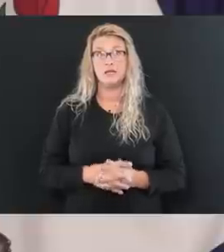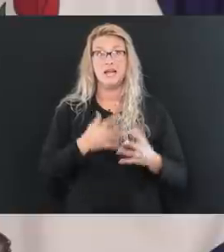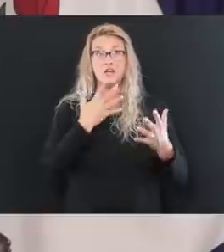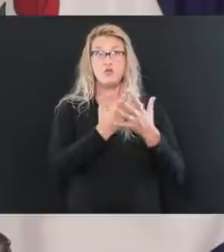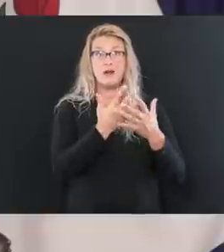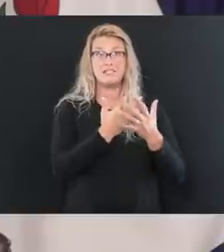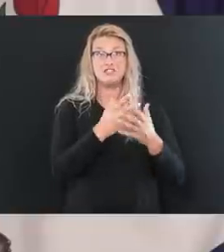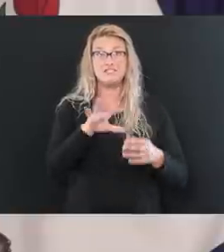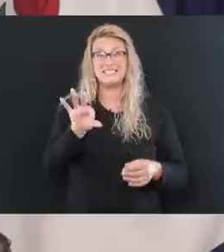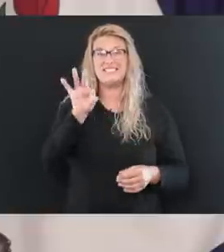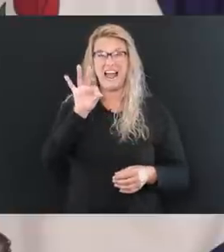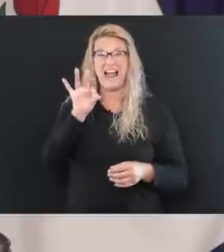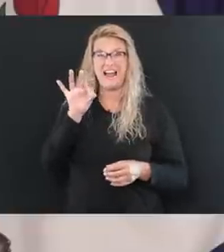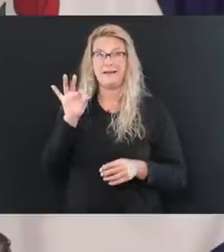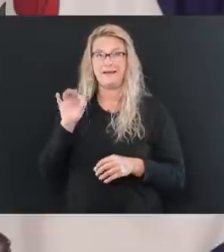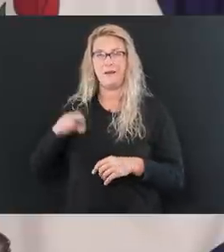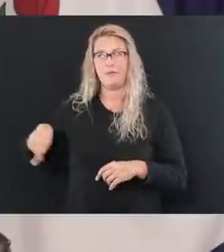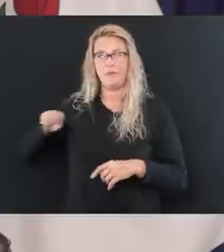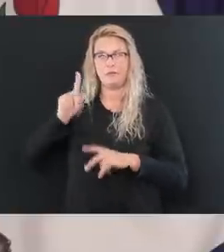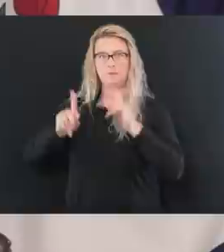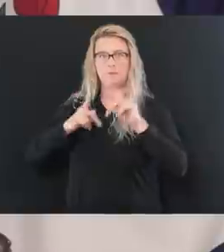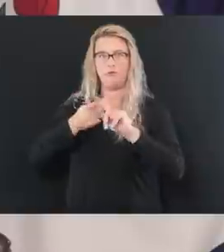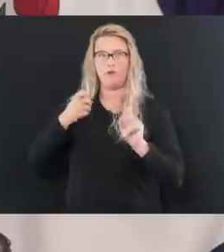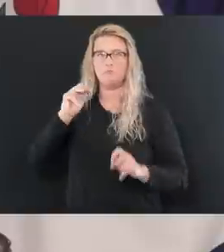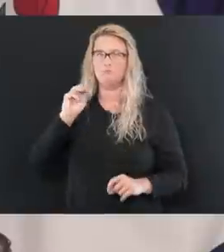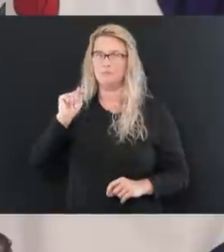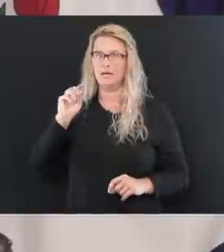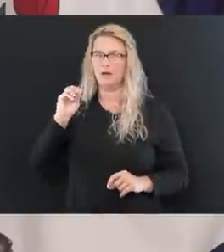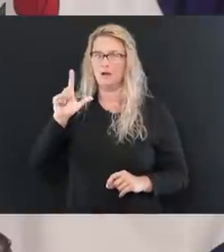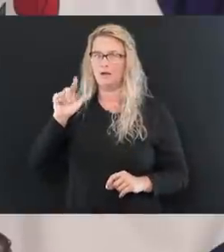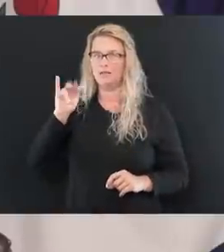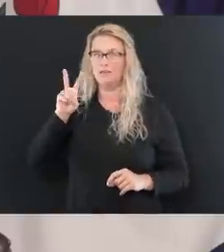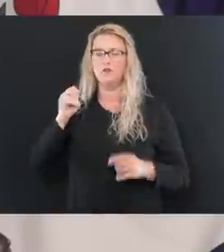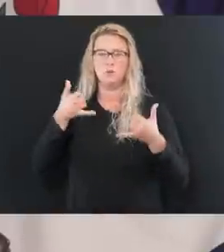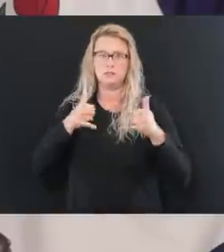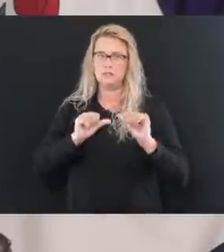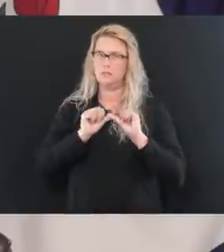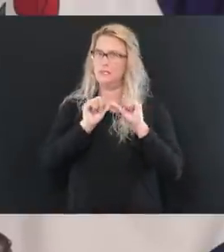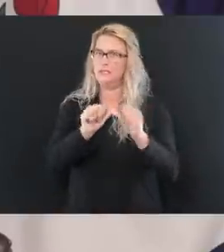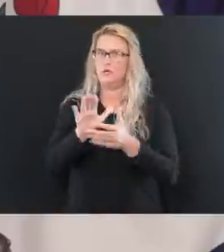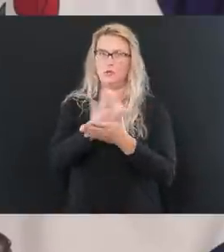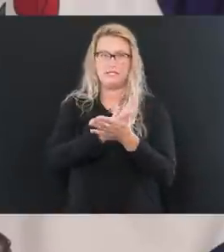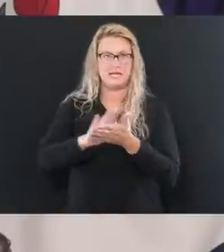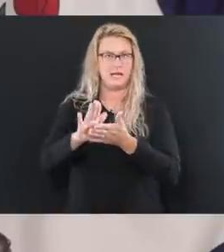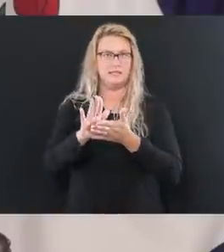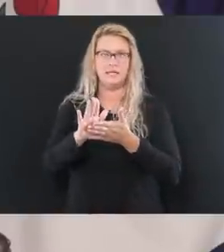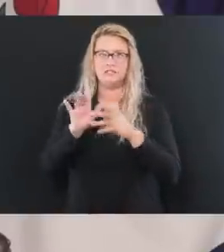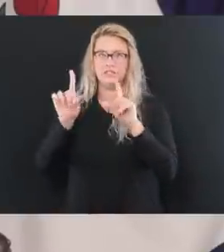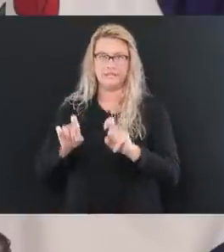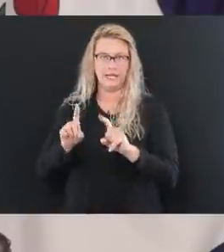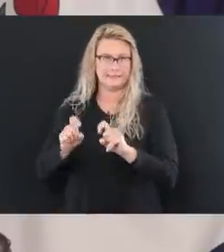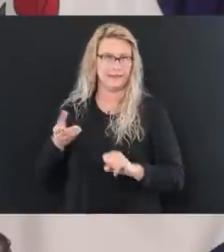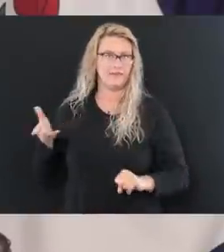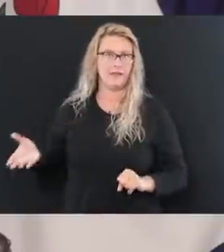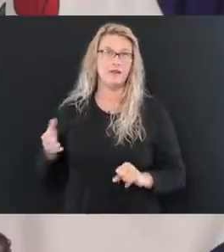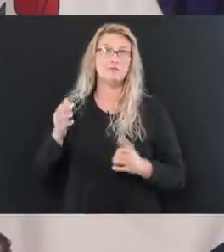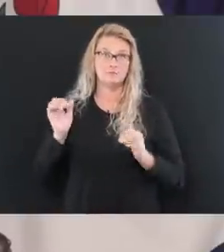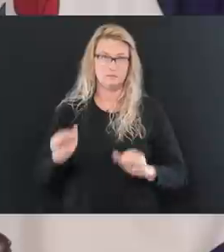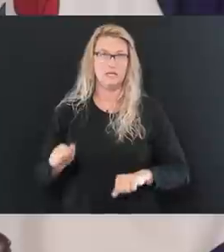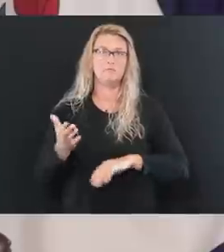of those are at Mount Olive, and we continue to do testing and sanitization there, and all that's much, much, much better.